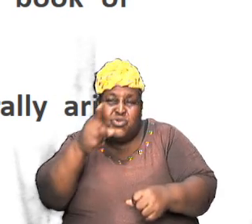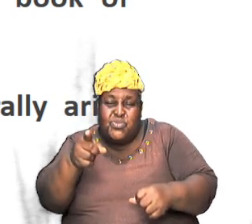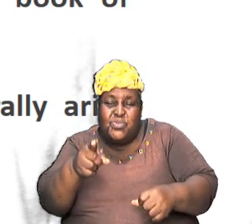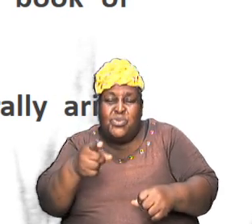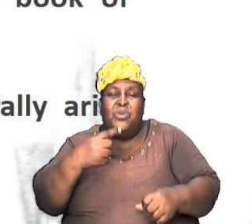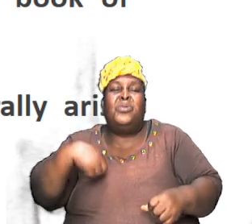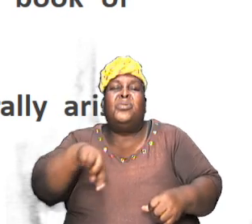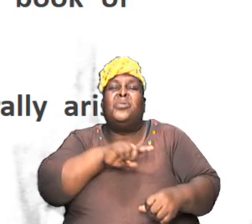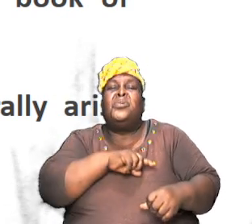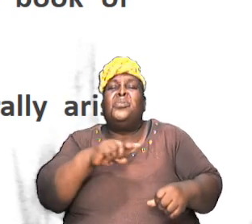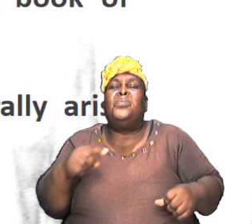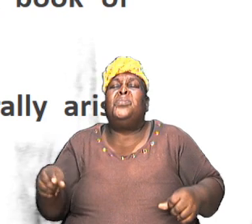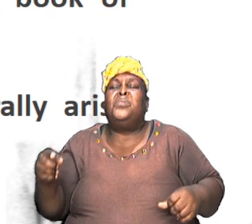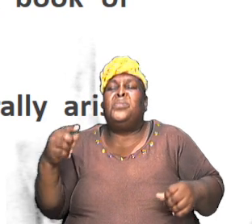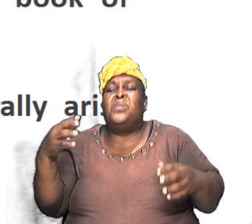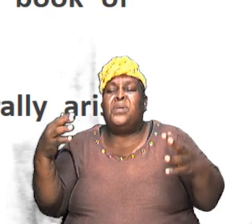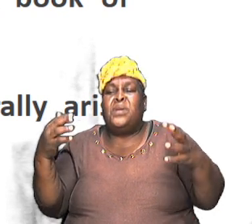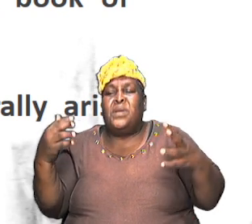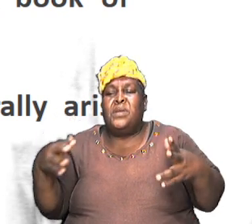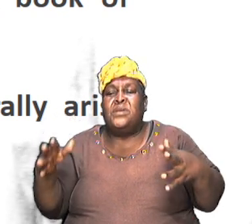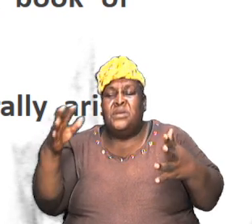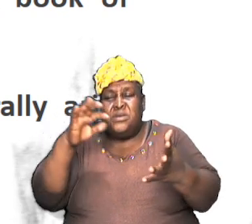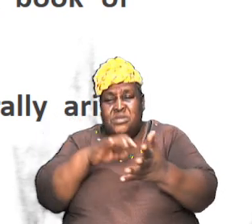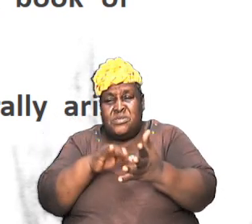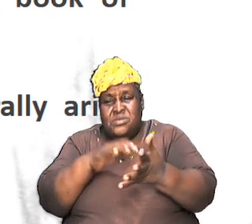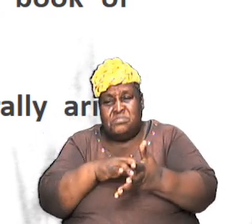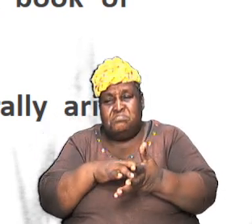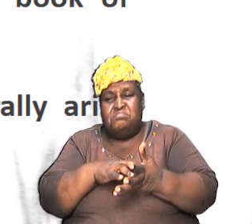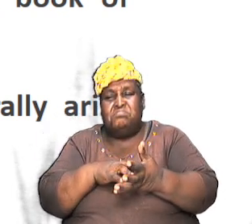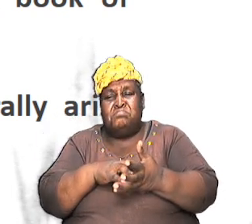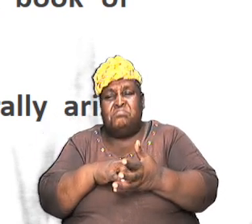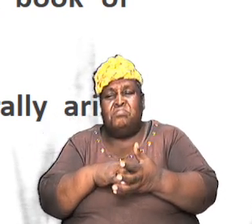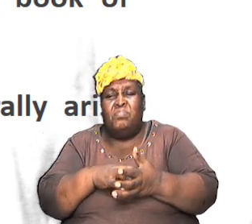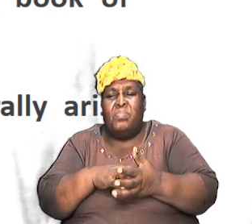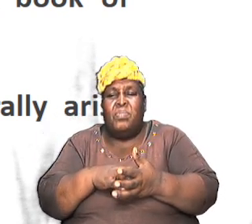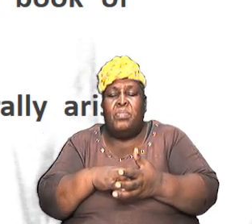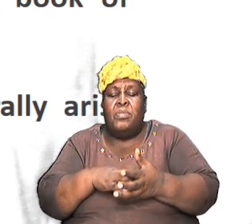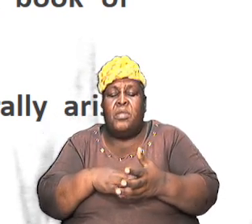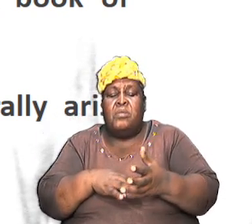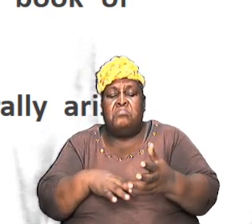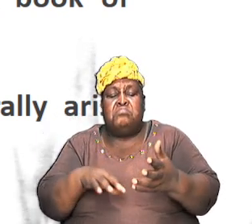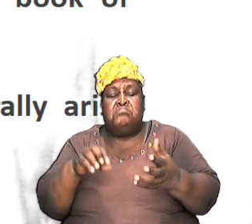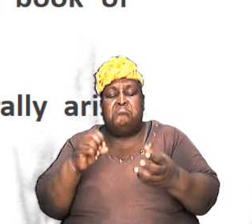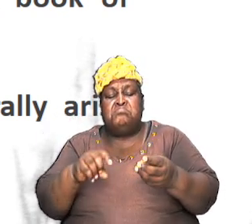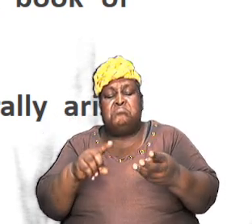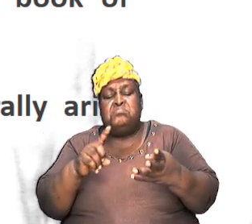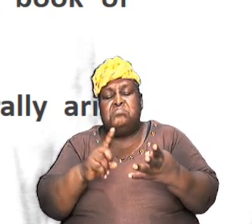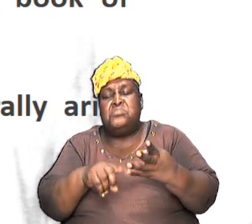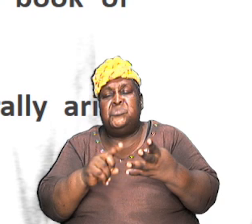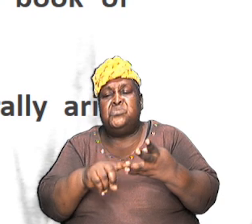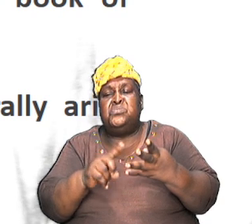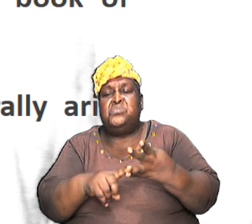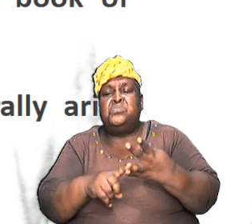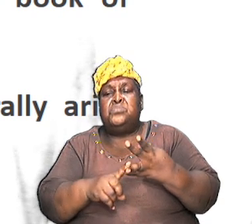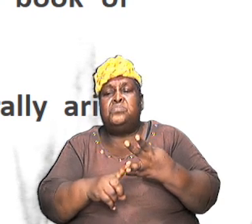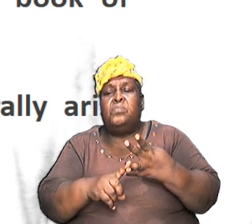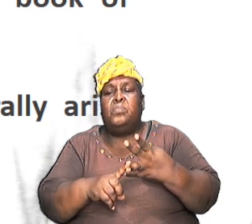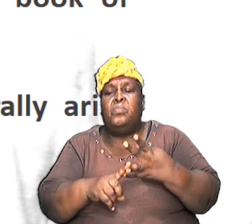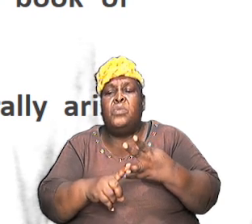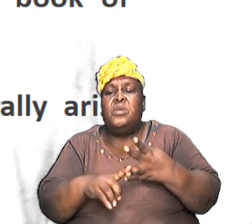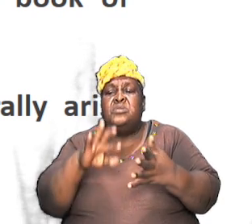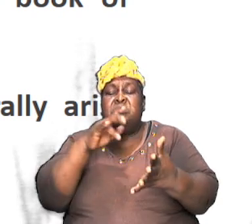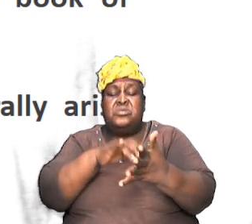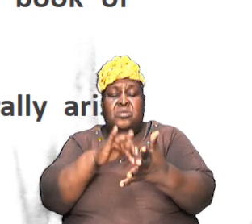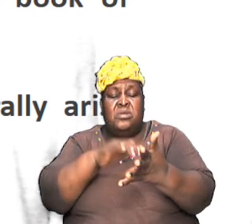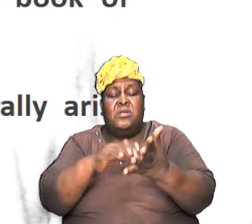we would have met that particular objective objective number two by going through the book of Genesis